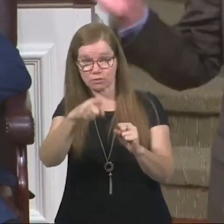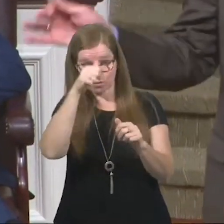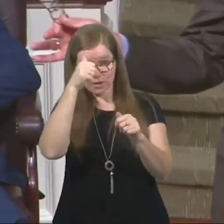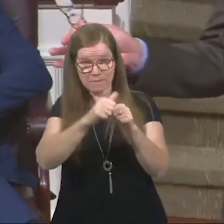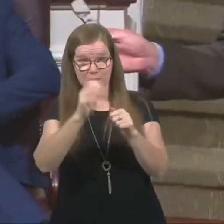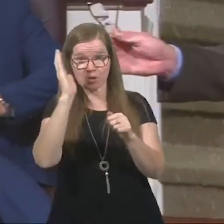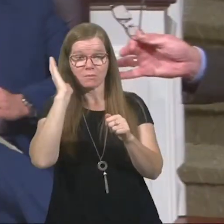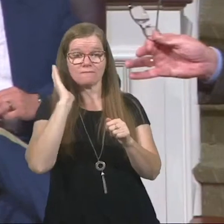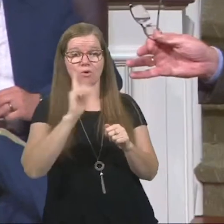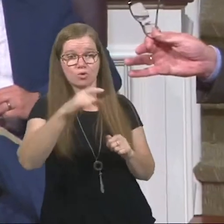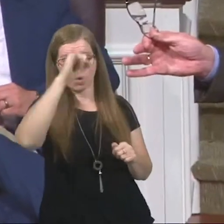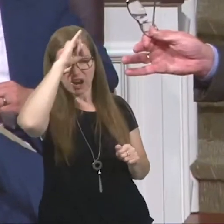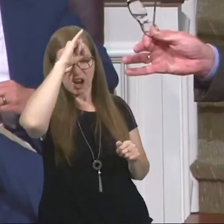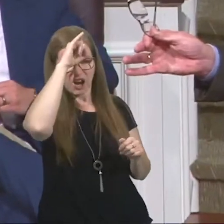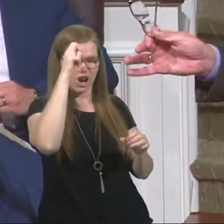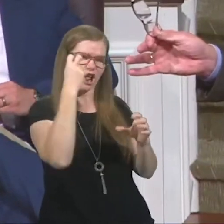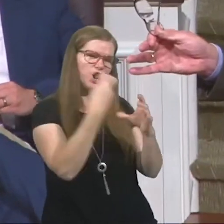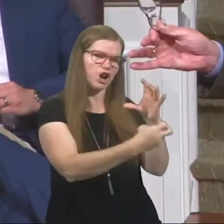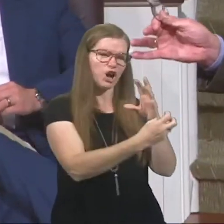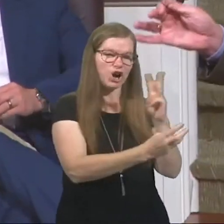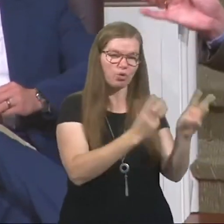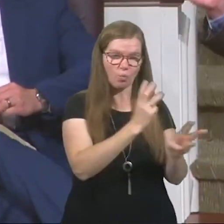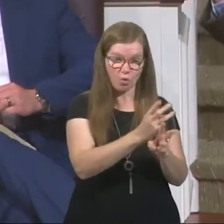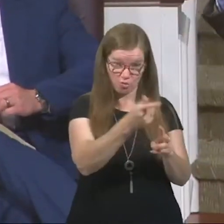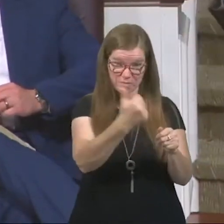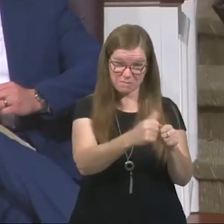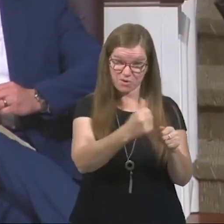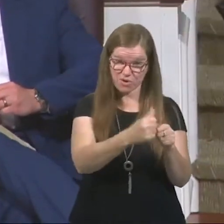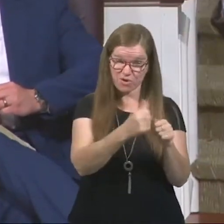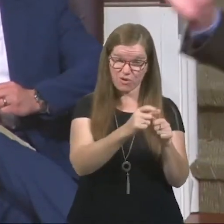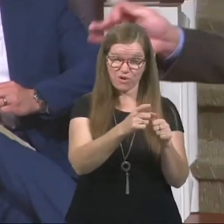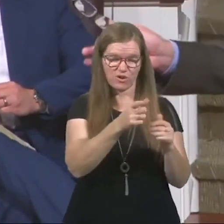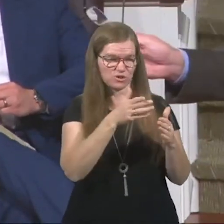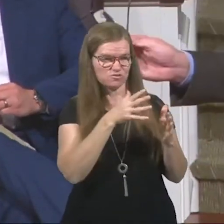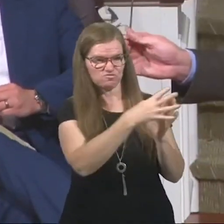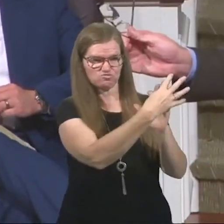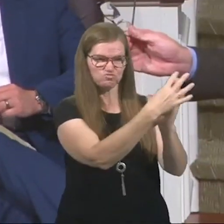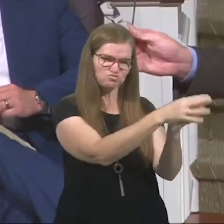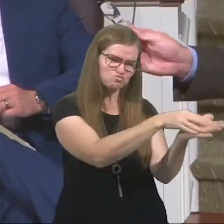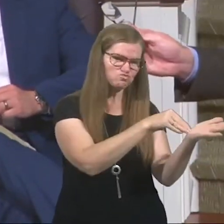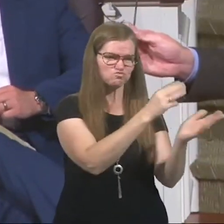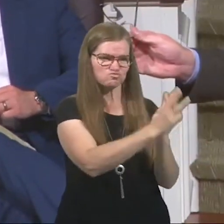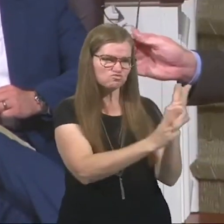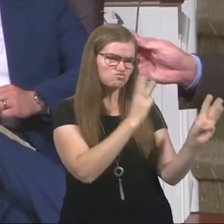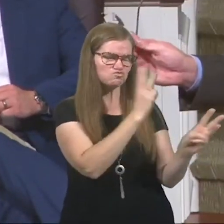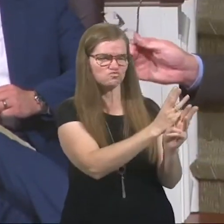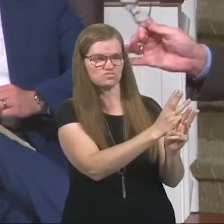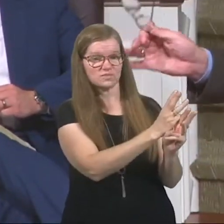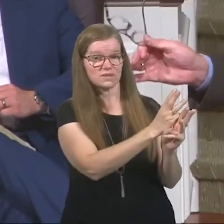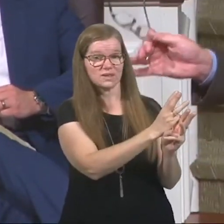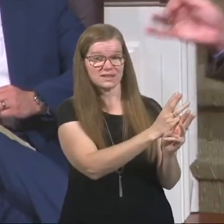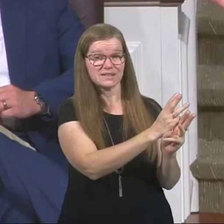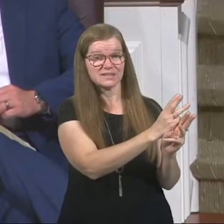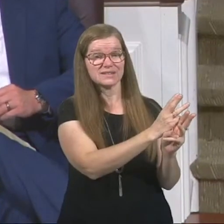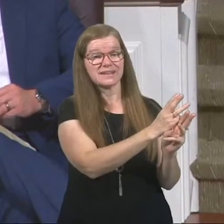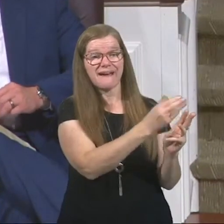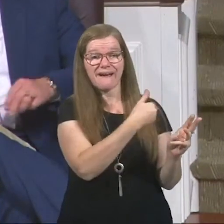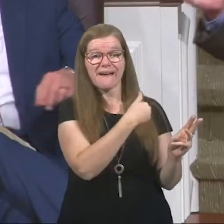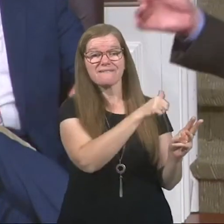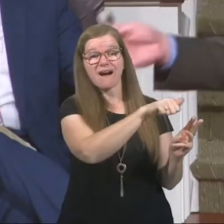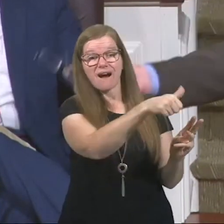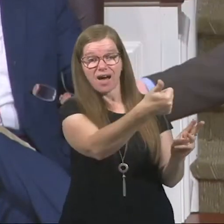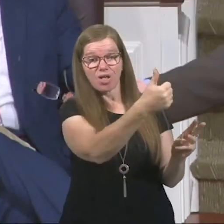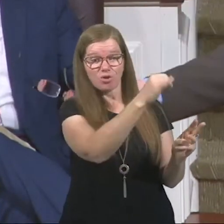you were an idiot in the world? Living the way the world lives. Well, guess what? There's a few other idiots who